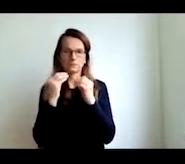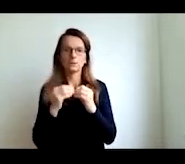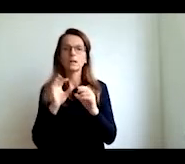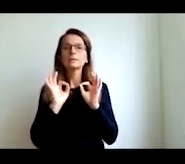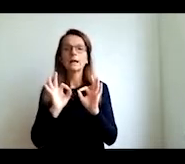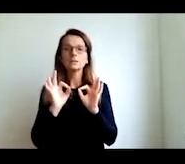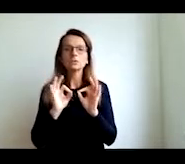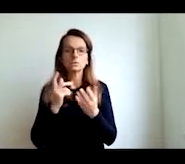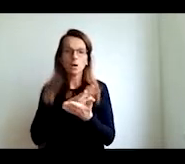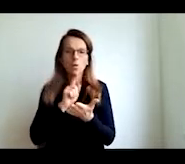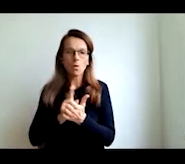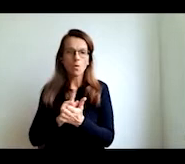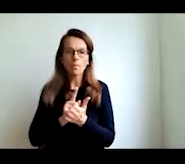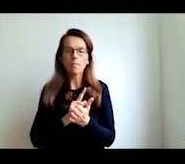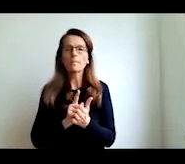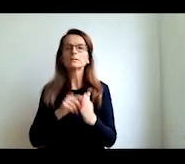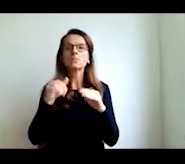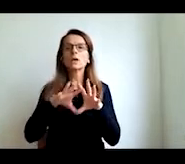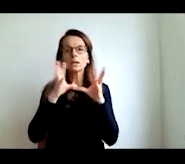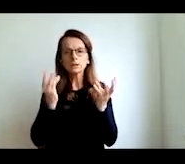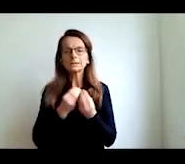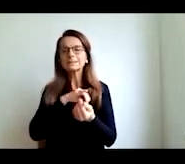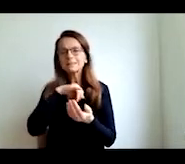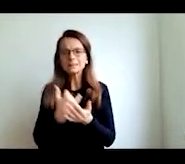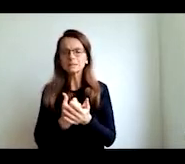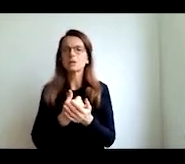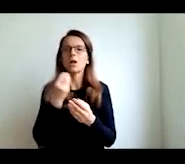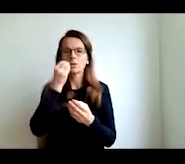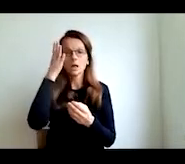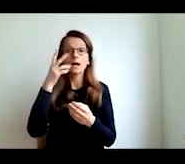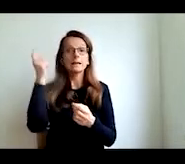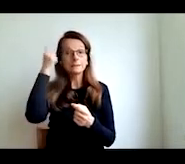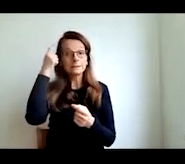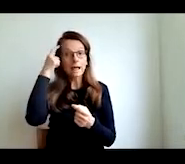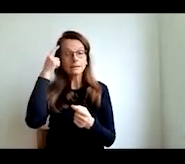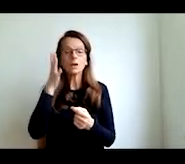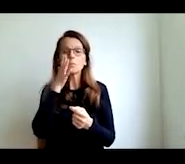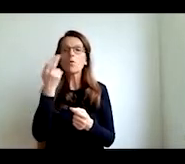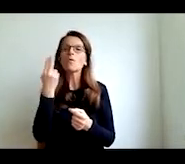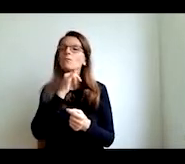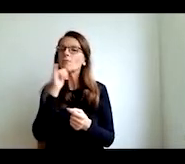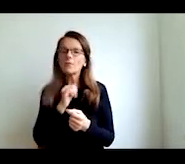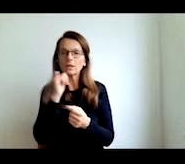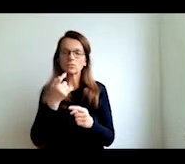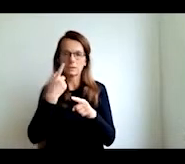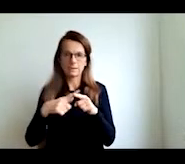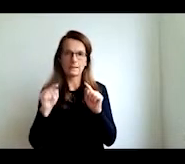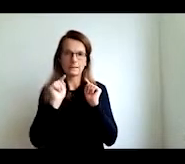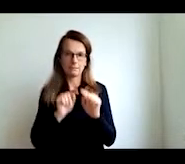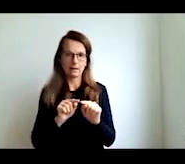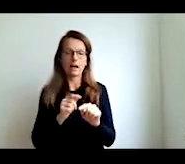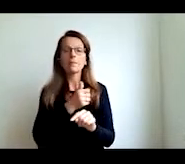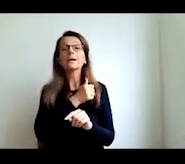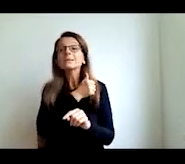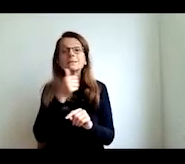with a reliable compass of course knowledge will always be part of this but the kind of knowledge that will matter